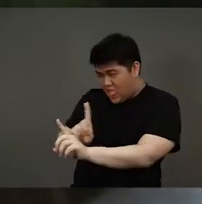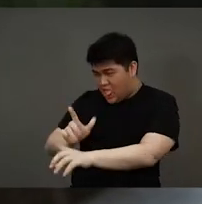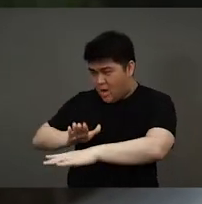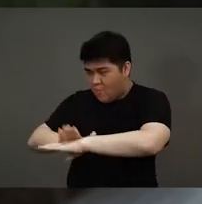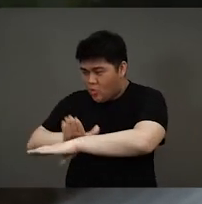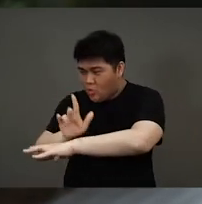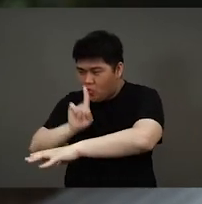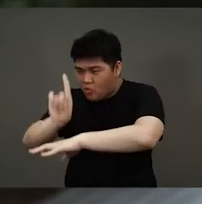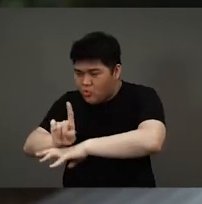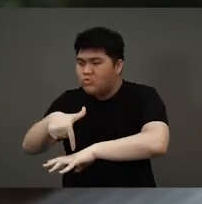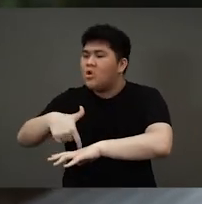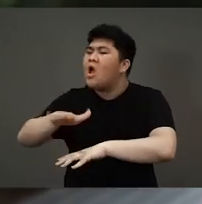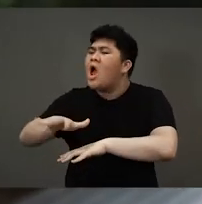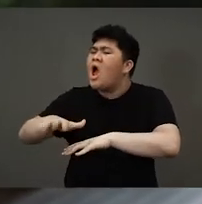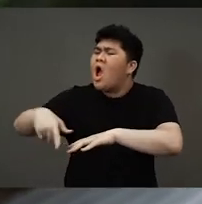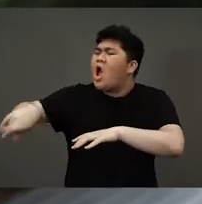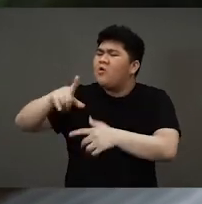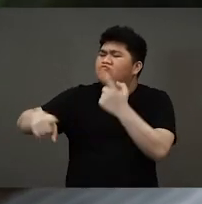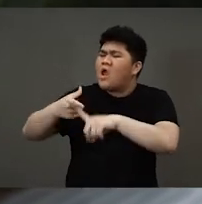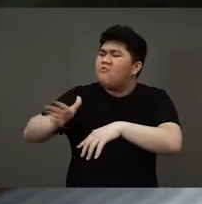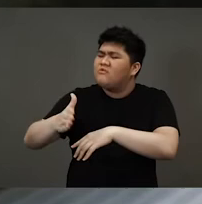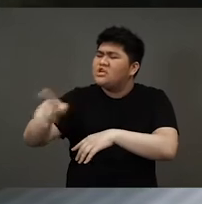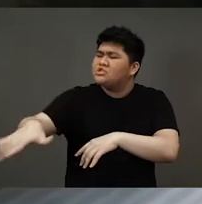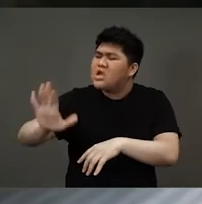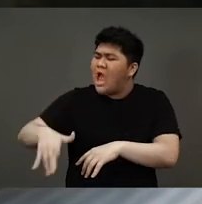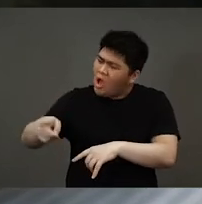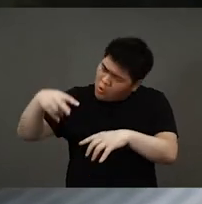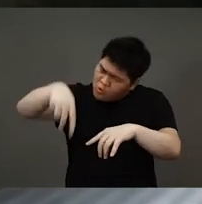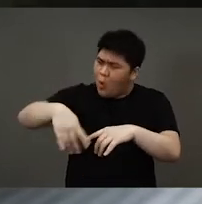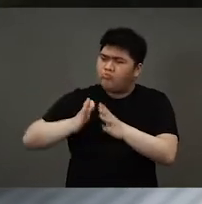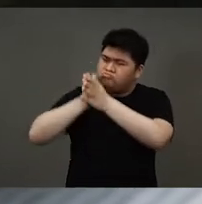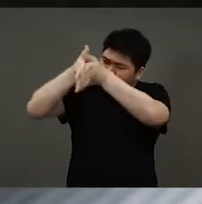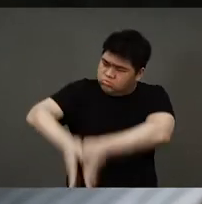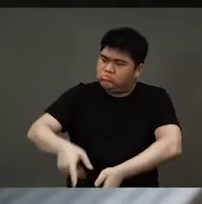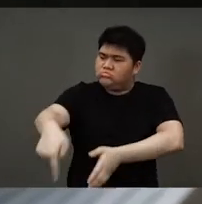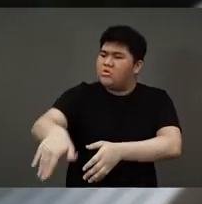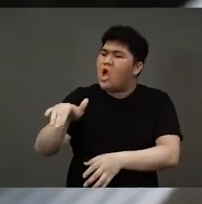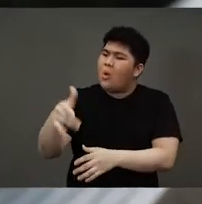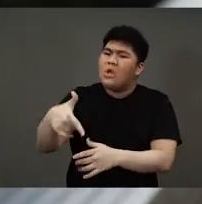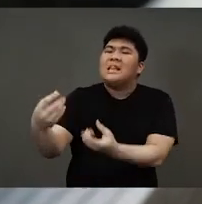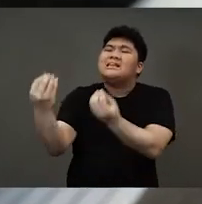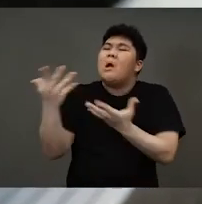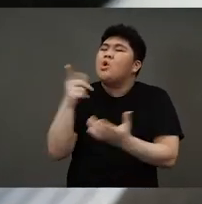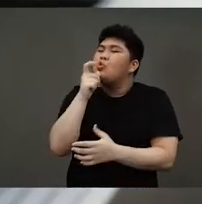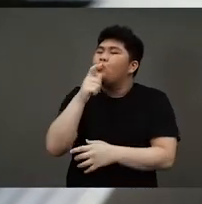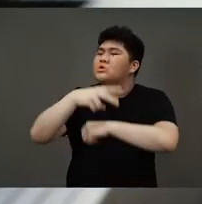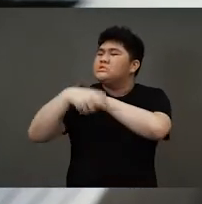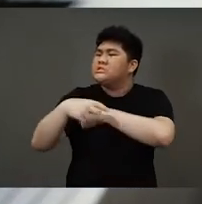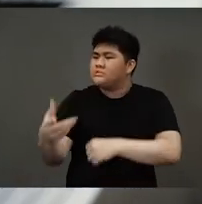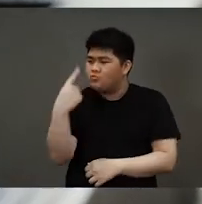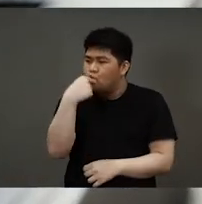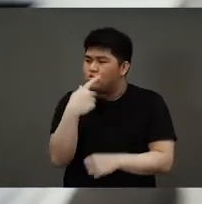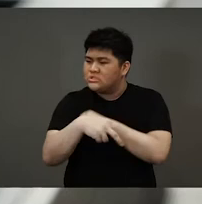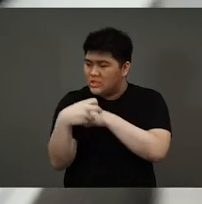to the shore and he called out for his friends, the fish and all the water creatures. And he asked them to dive down